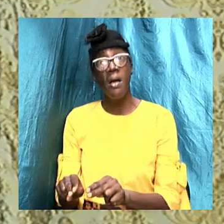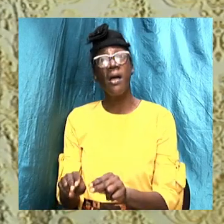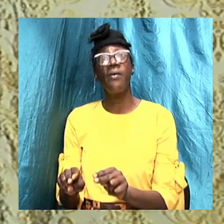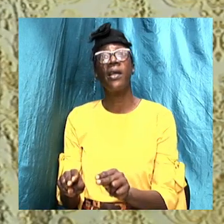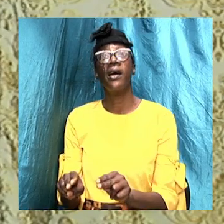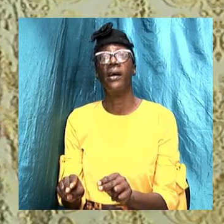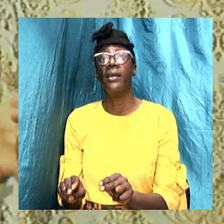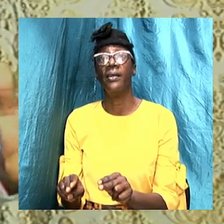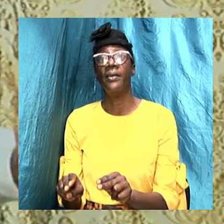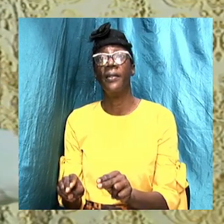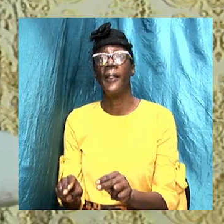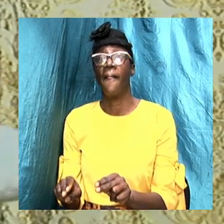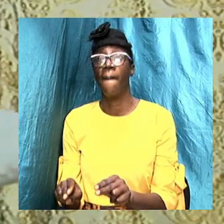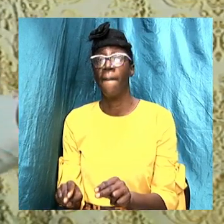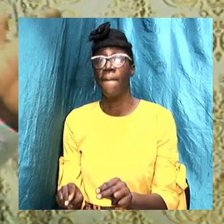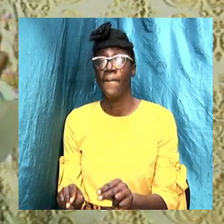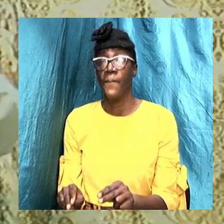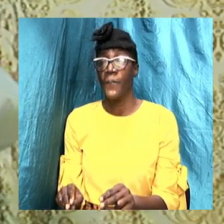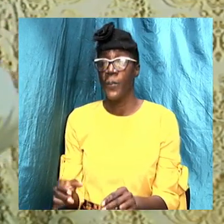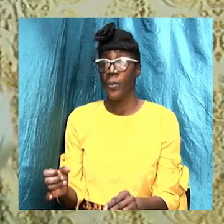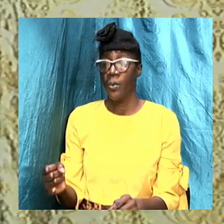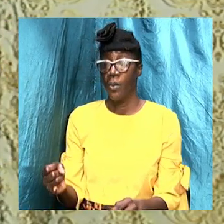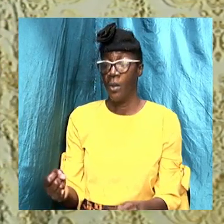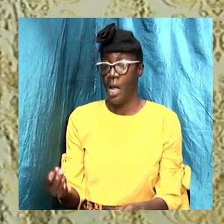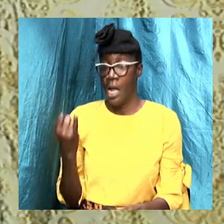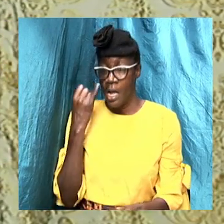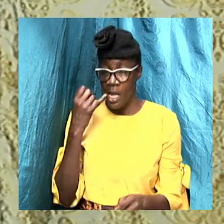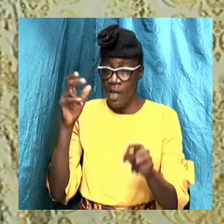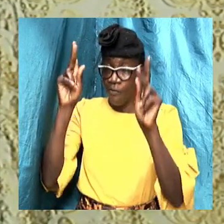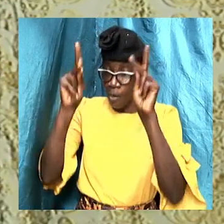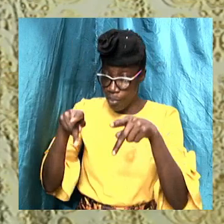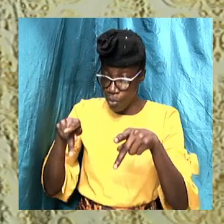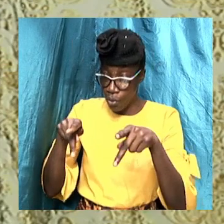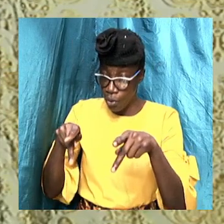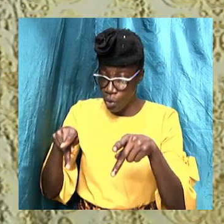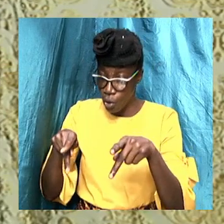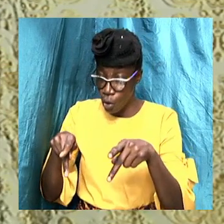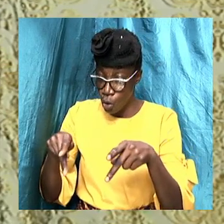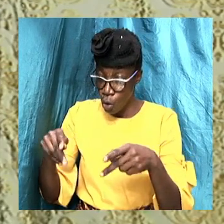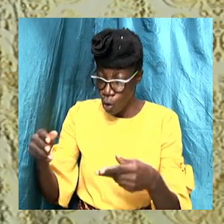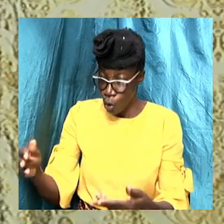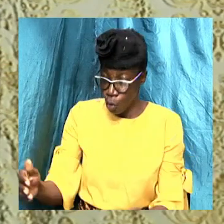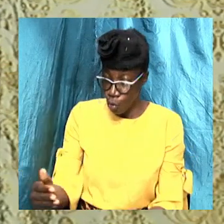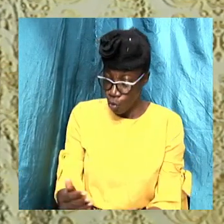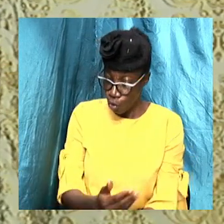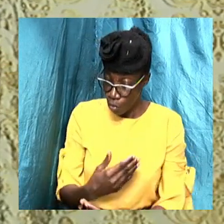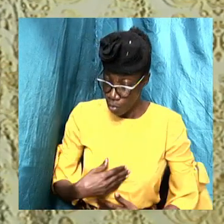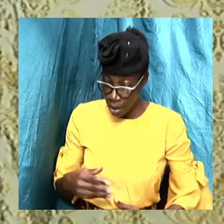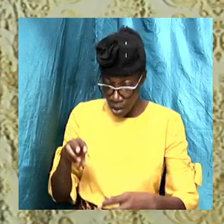if I put somebody in the water and they kick up their foot like that